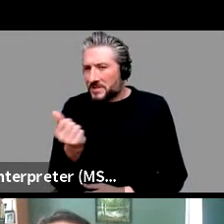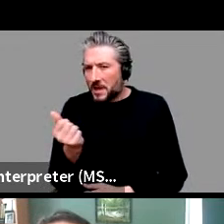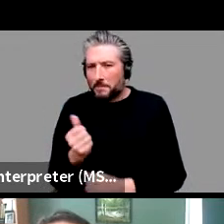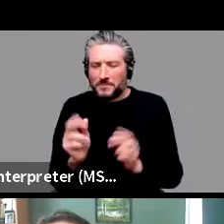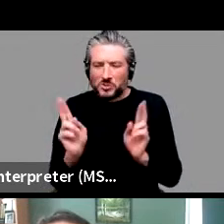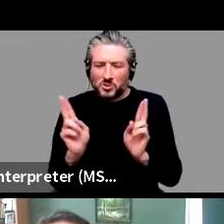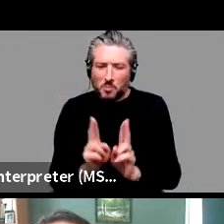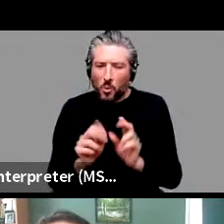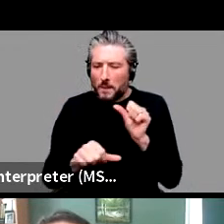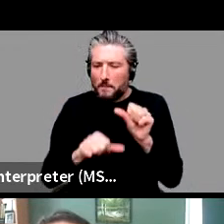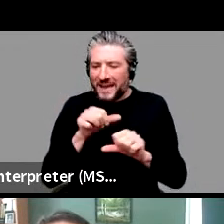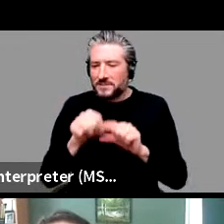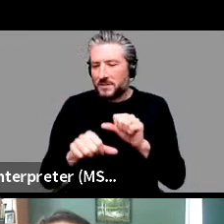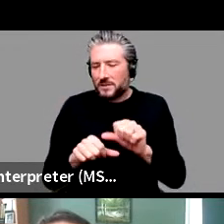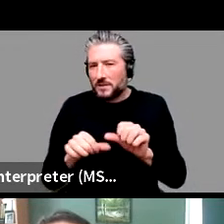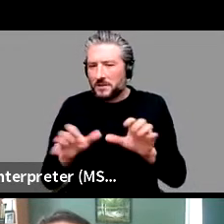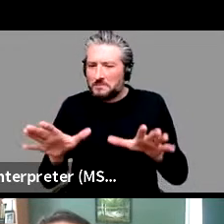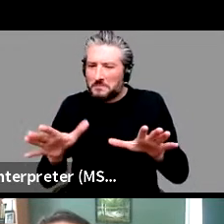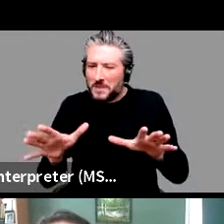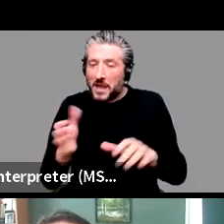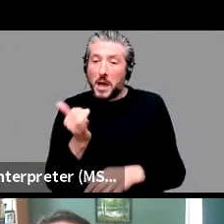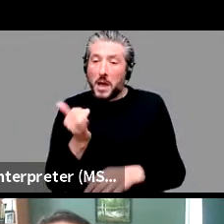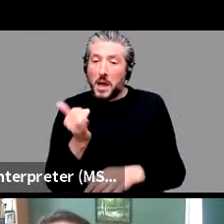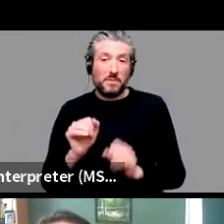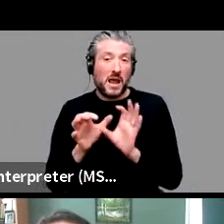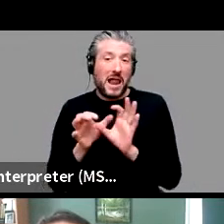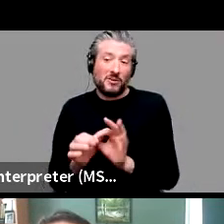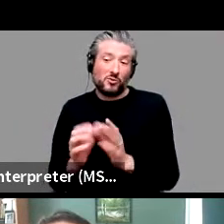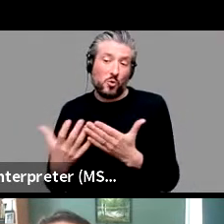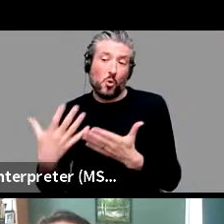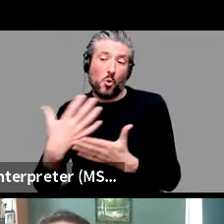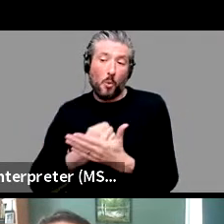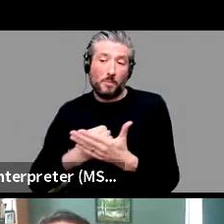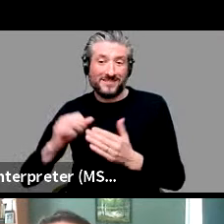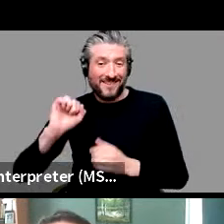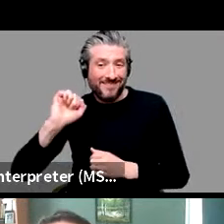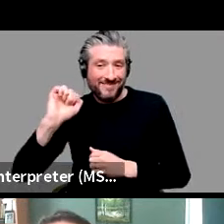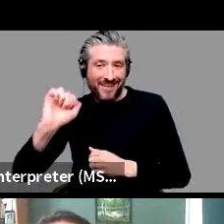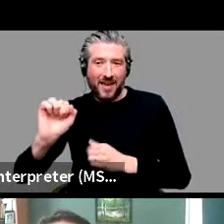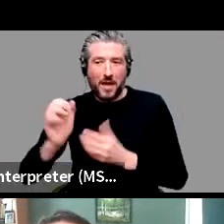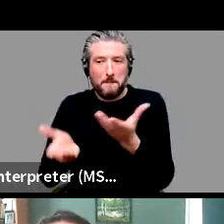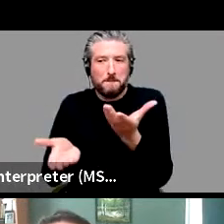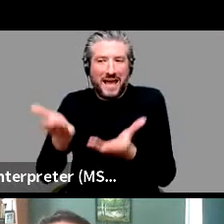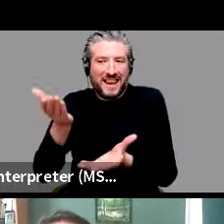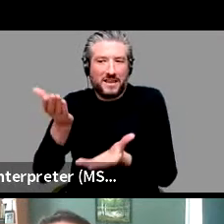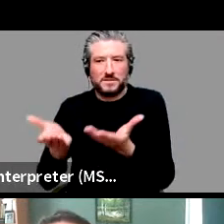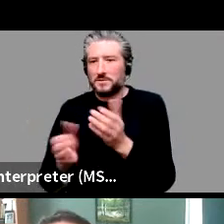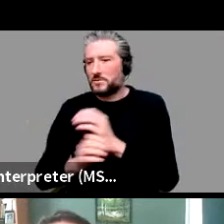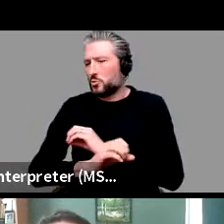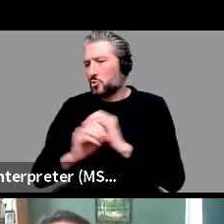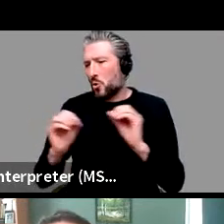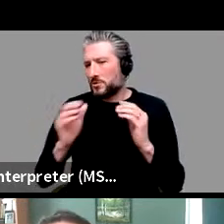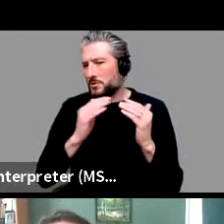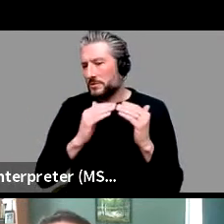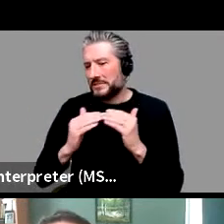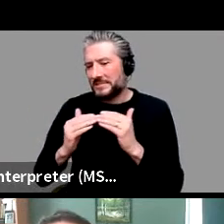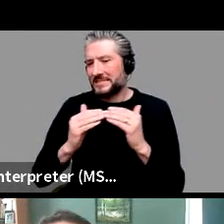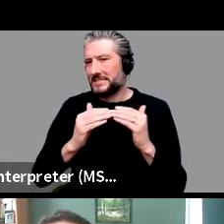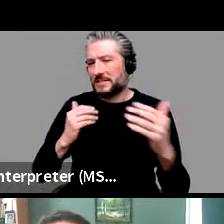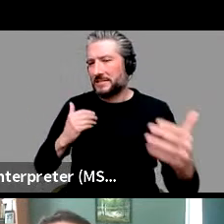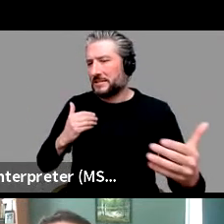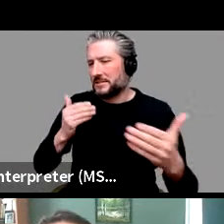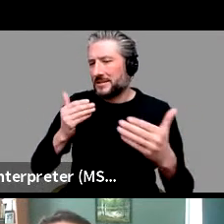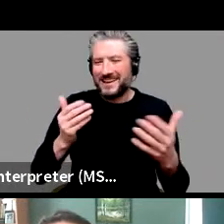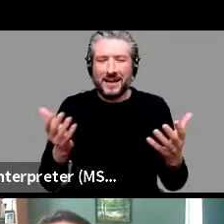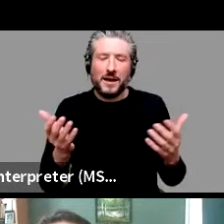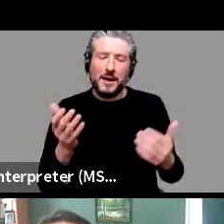could actually be due to the corpus balancing not being consistent rather than actually time changing. Ah,